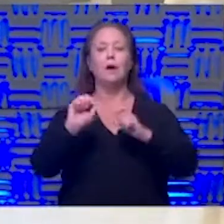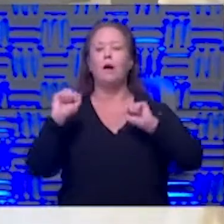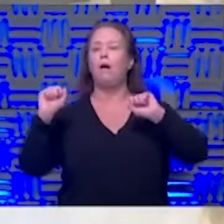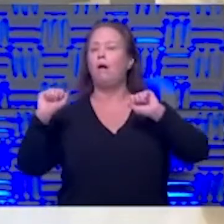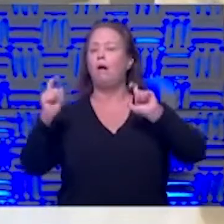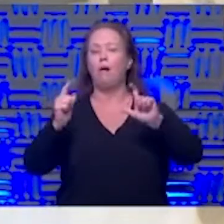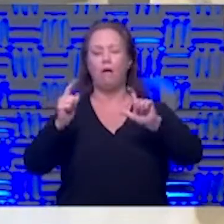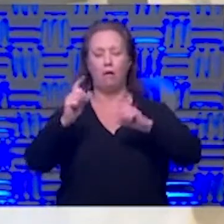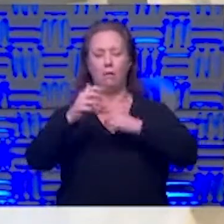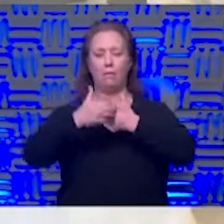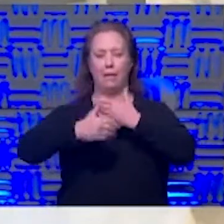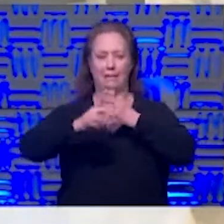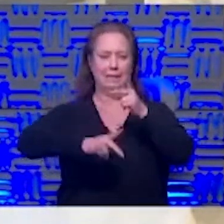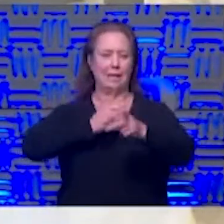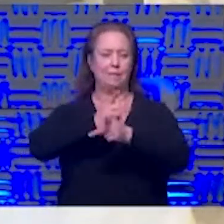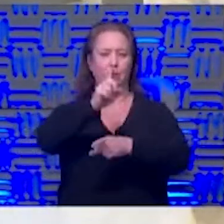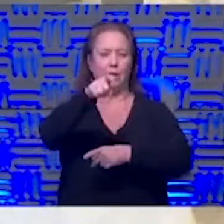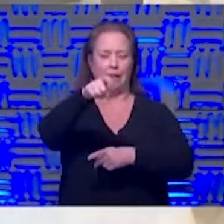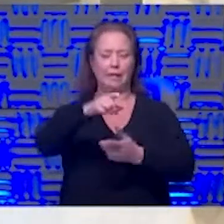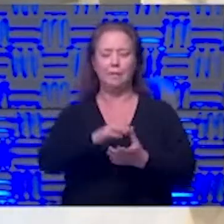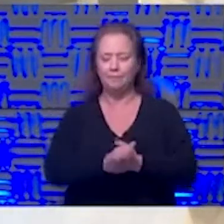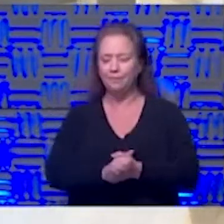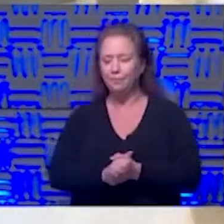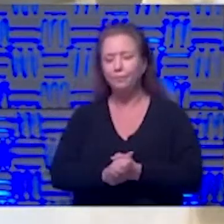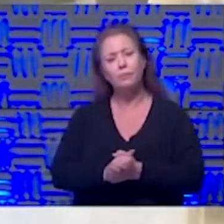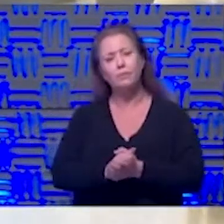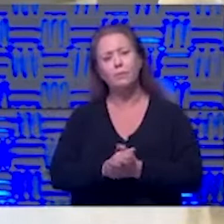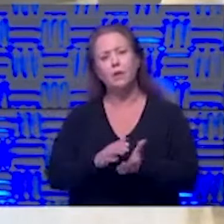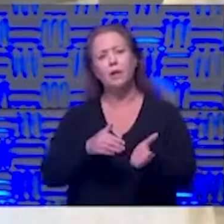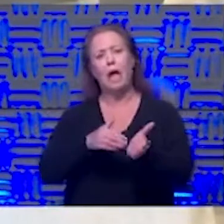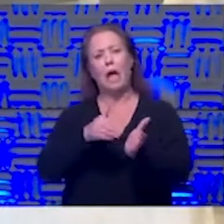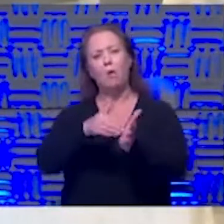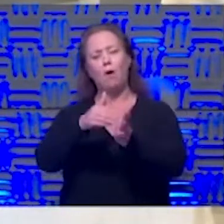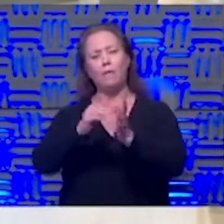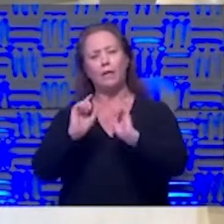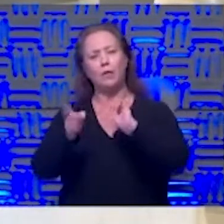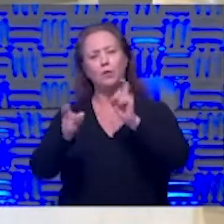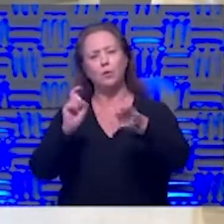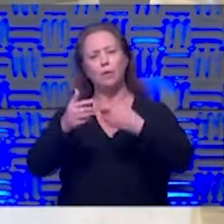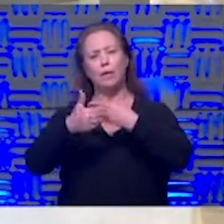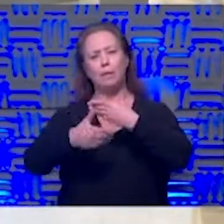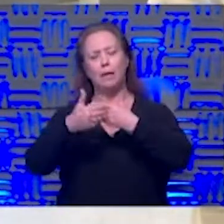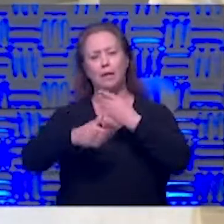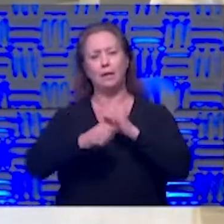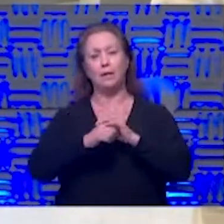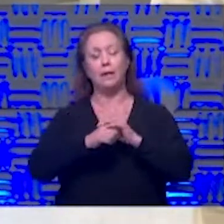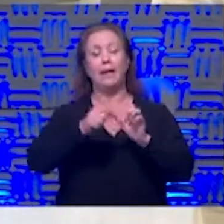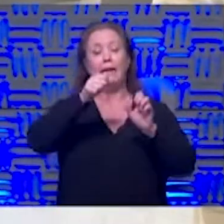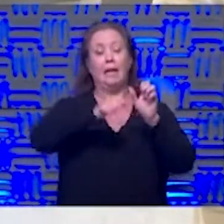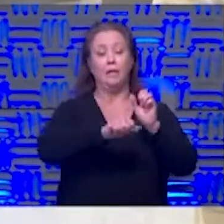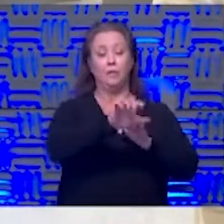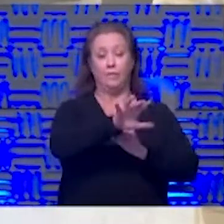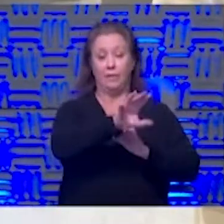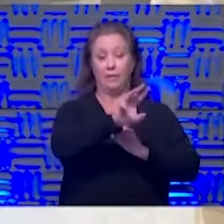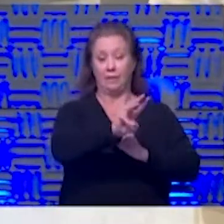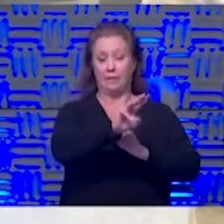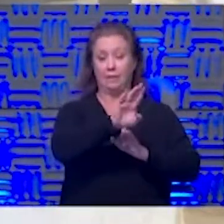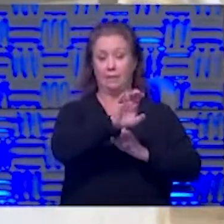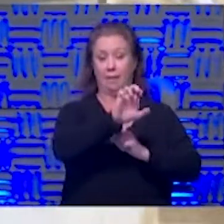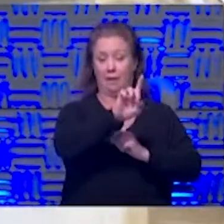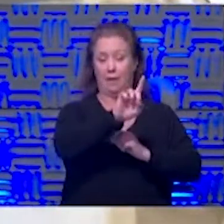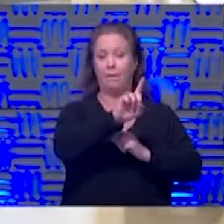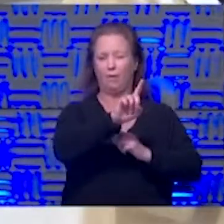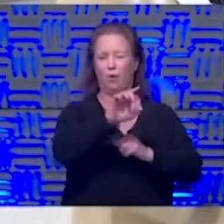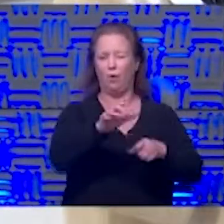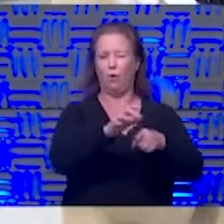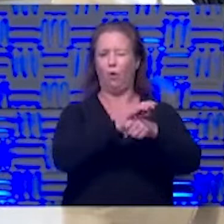are needed always okay noreen asks how often can someone donate blood every 56 days for whole blood we do have a procedure where